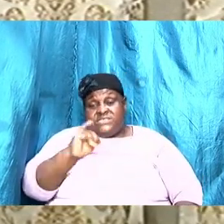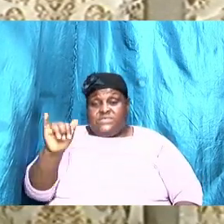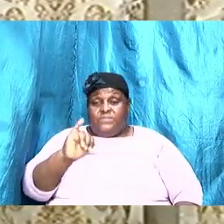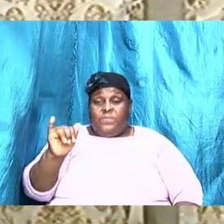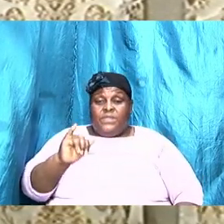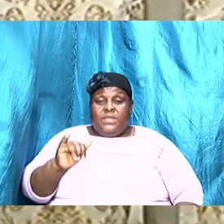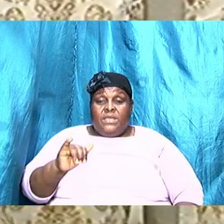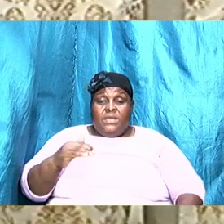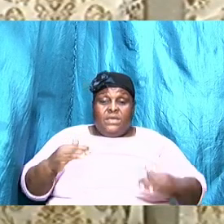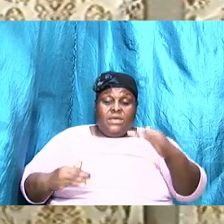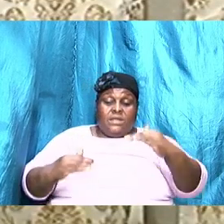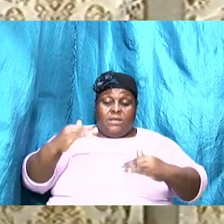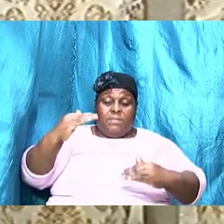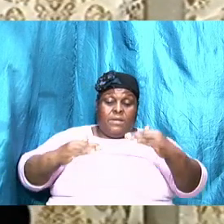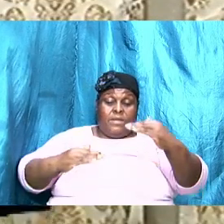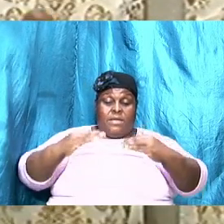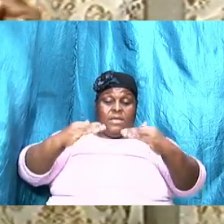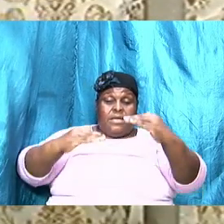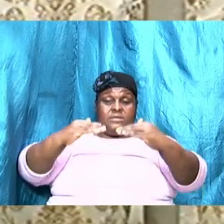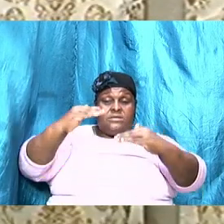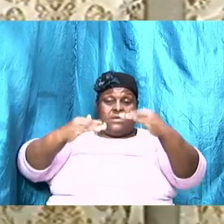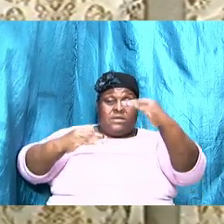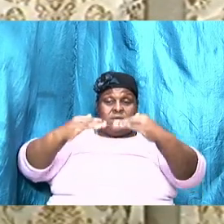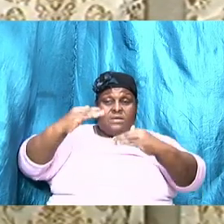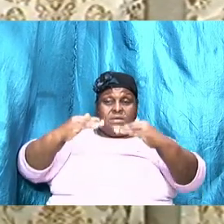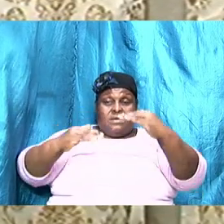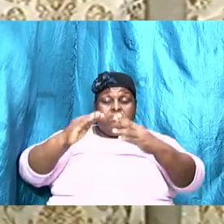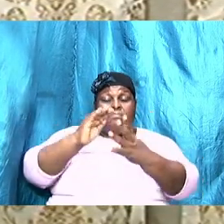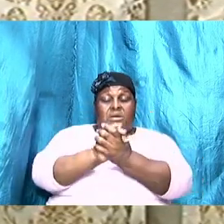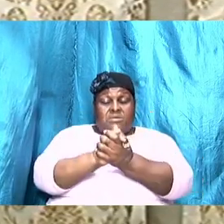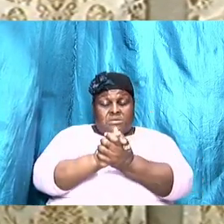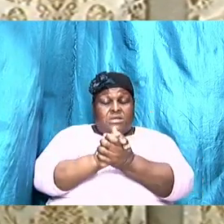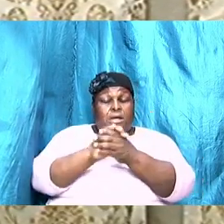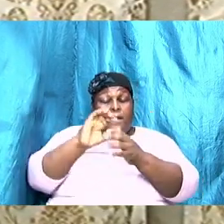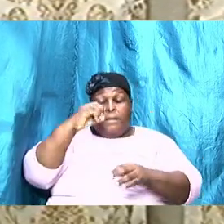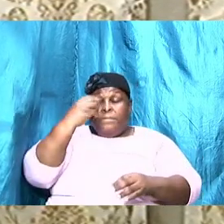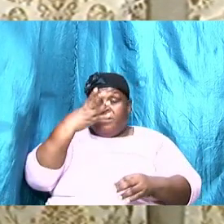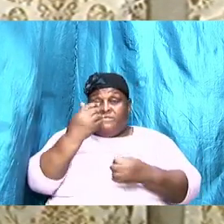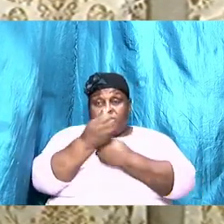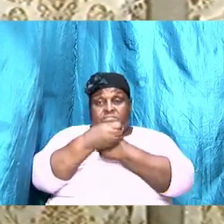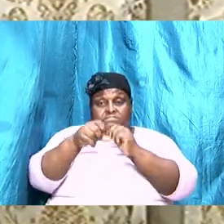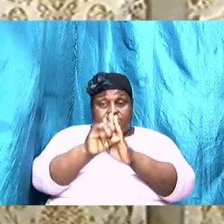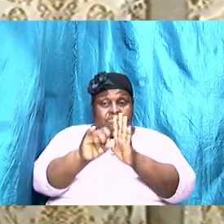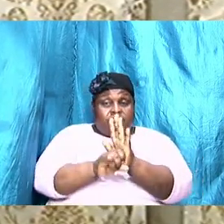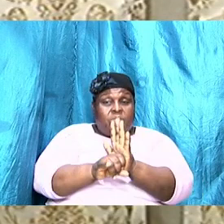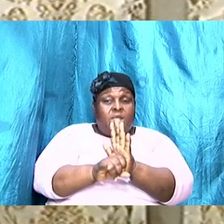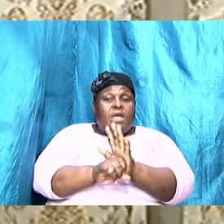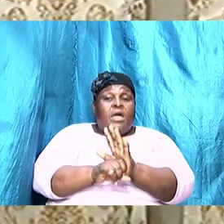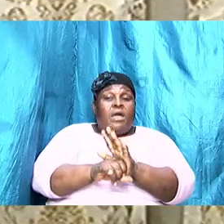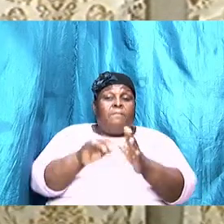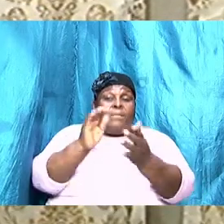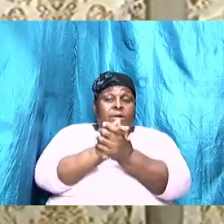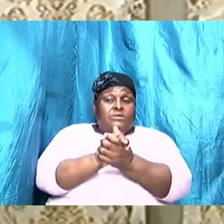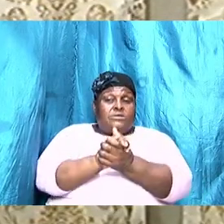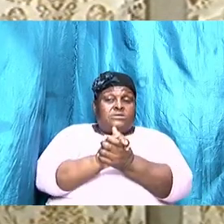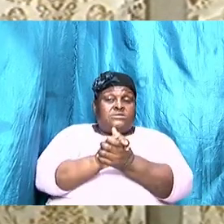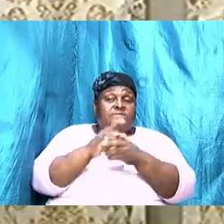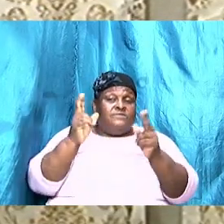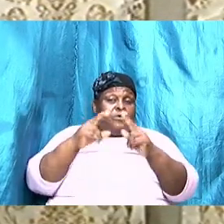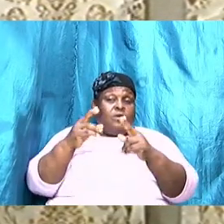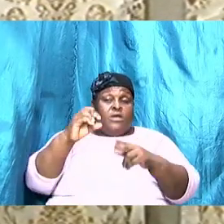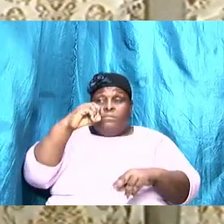it is a beautiful salvation and marriage is a beautiful experience but at the same time we need to understand